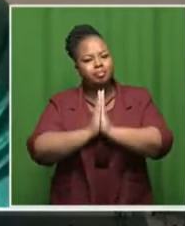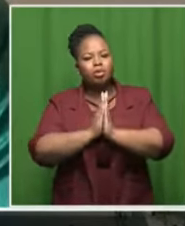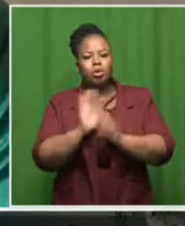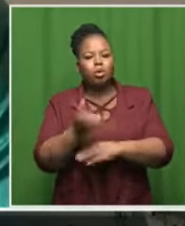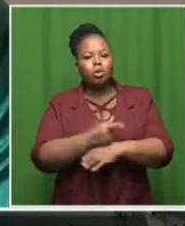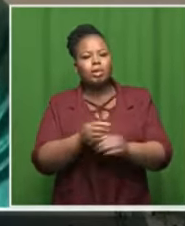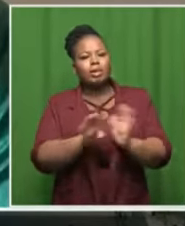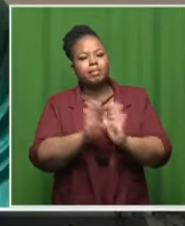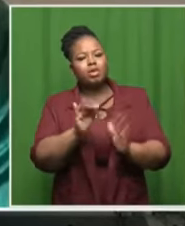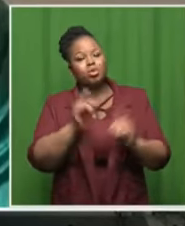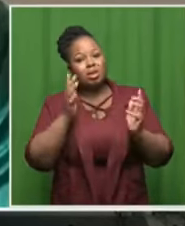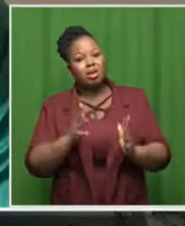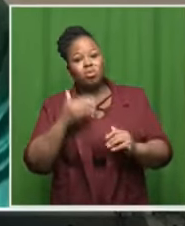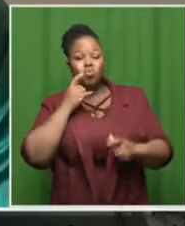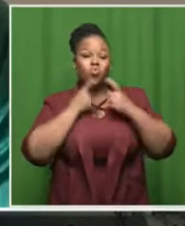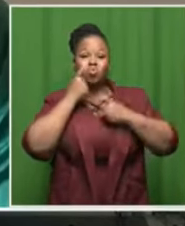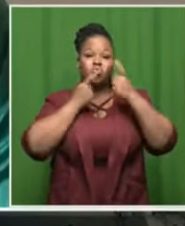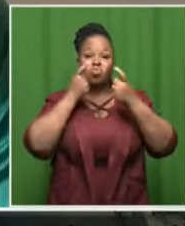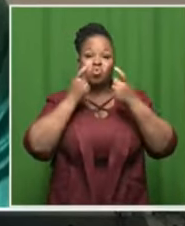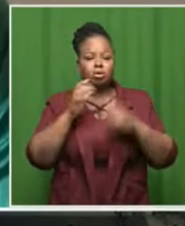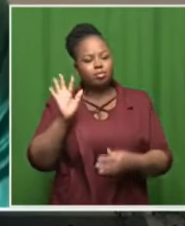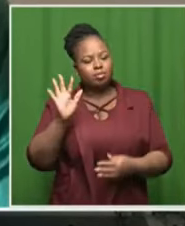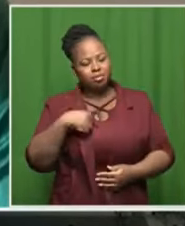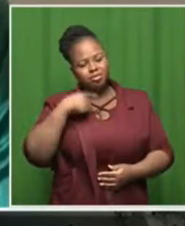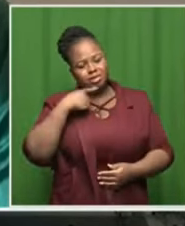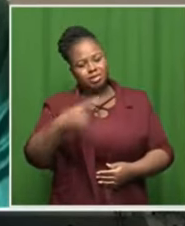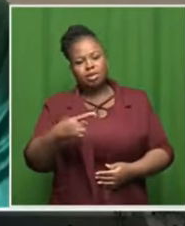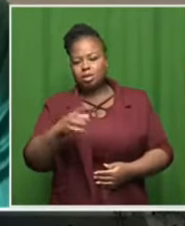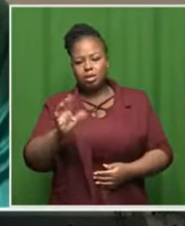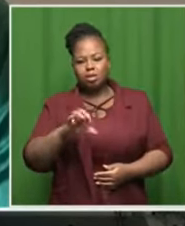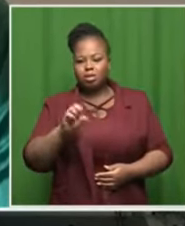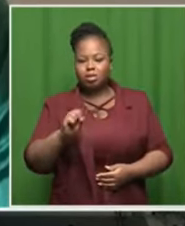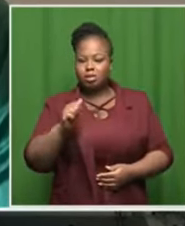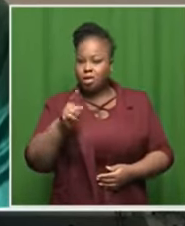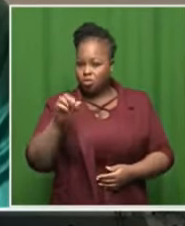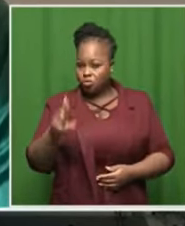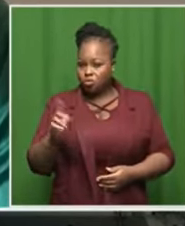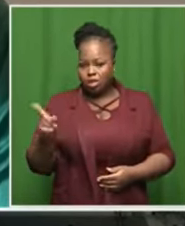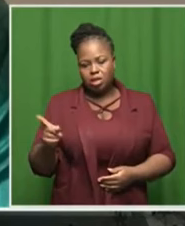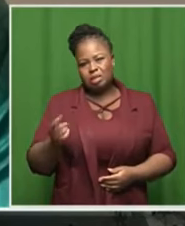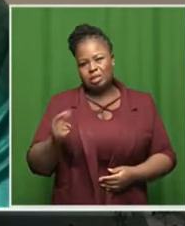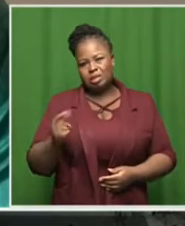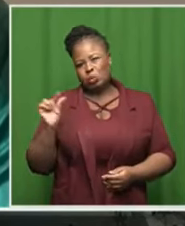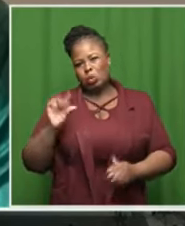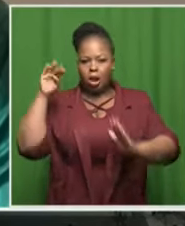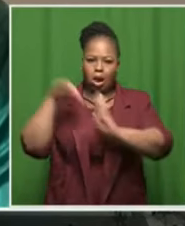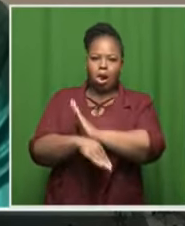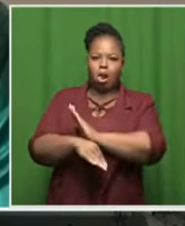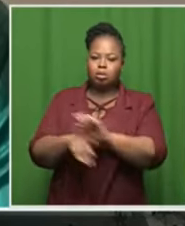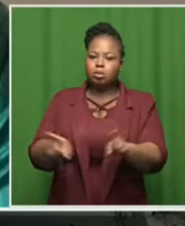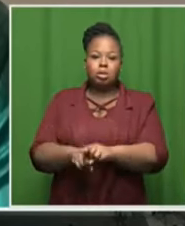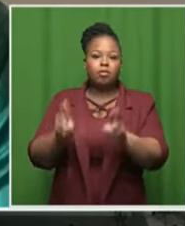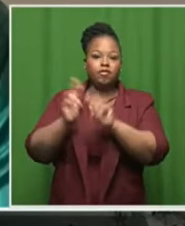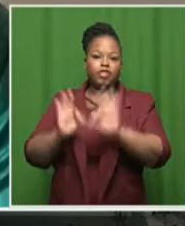billionaire in this country has complained about this deal so i'm saying saru is near bankrupt like all the other